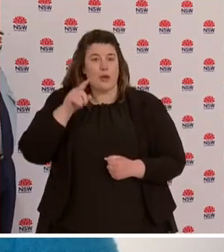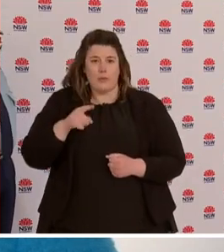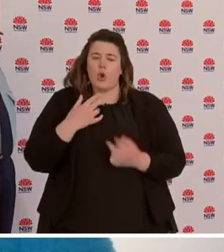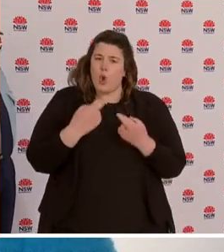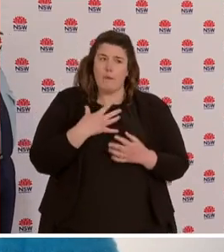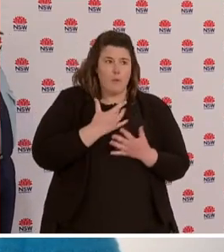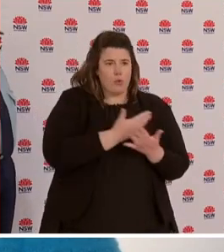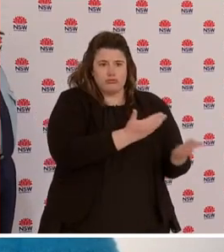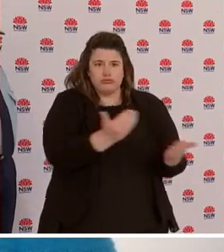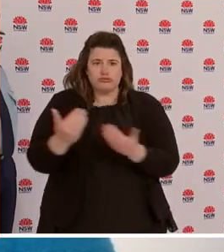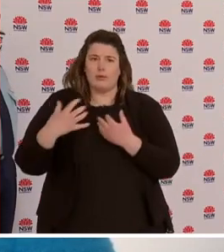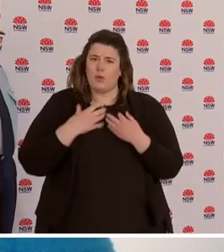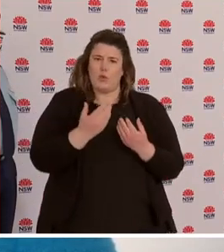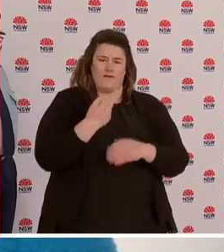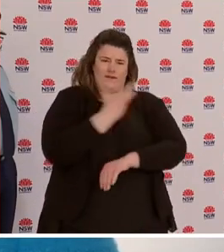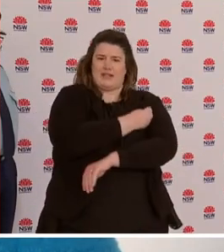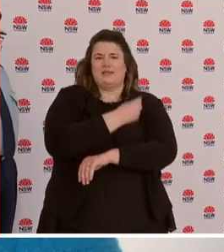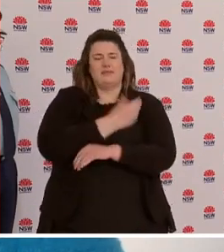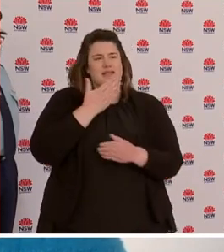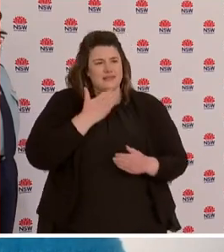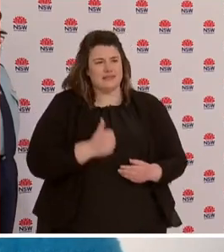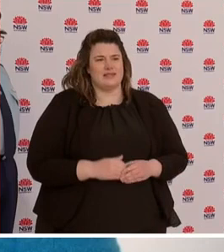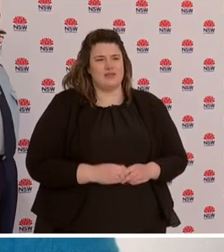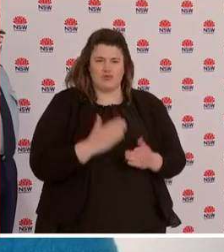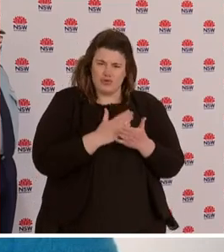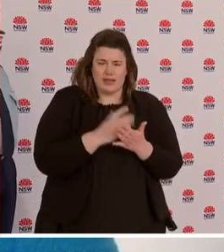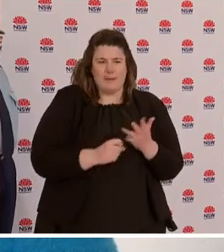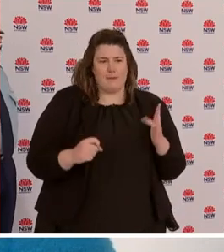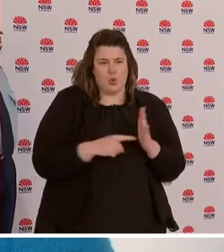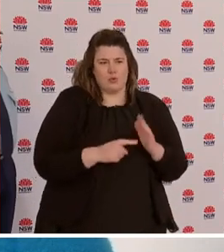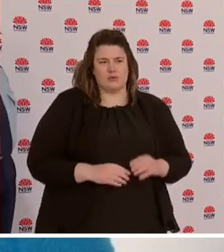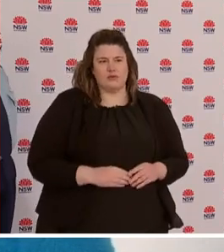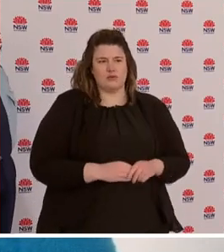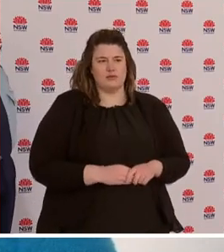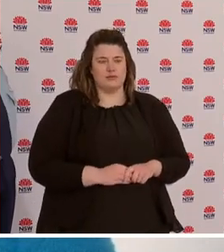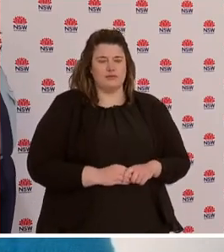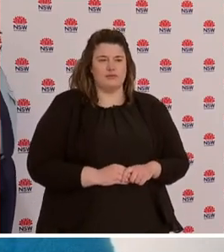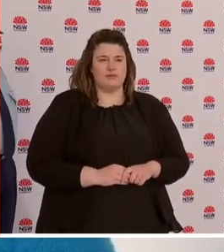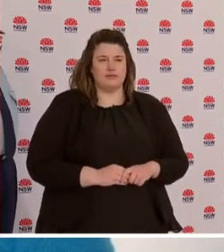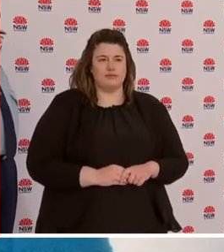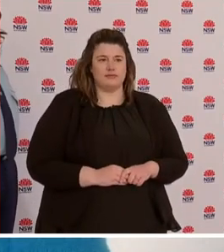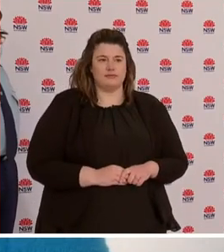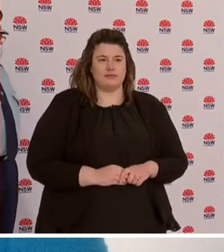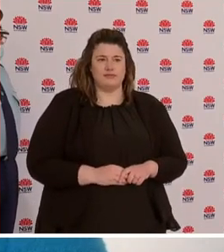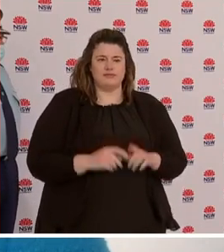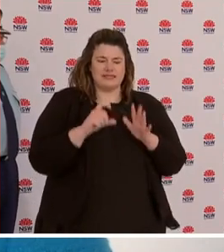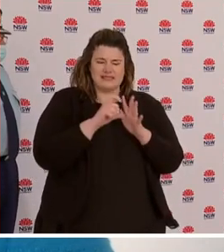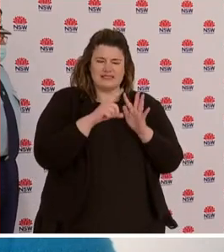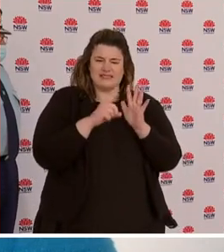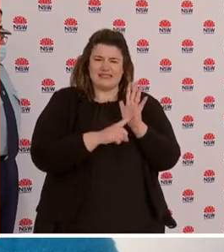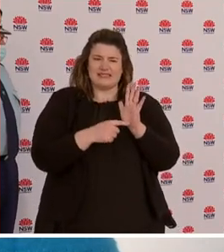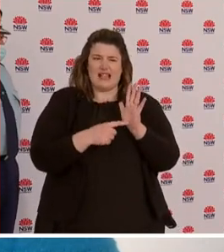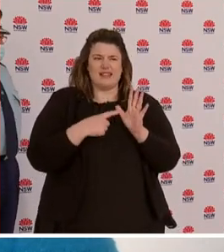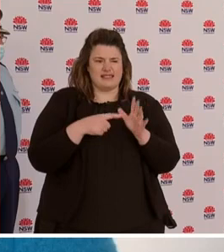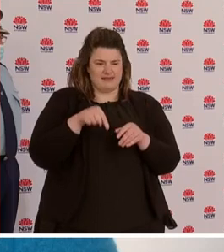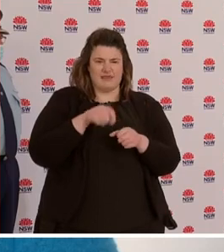I can't stress enough how important it is to get vaccinated. One thing we also know with this cruel Delta strain, which is what we're dealing with, is